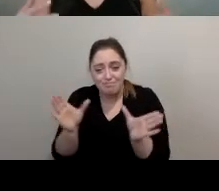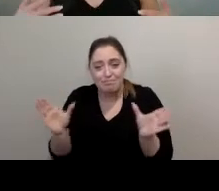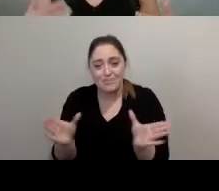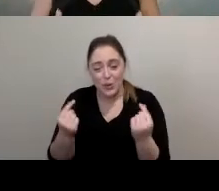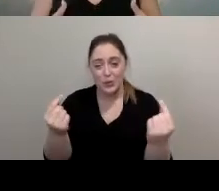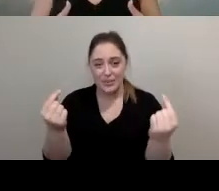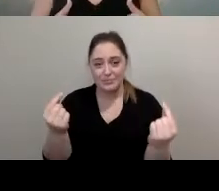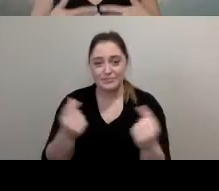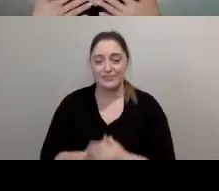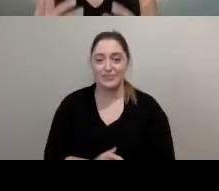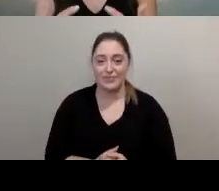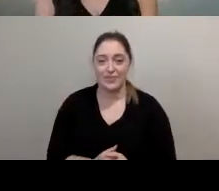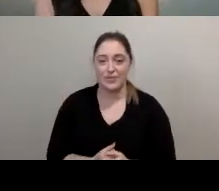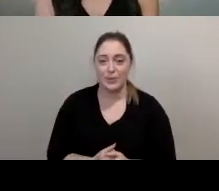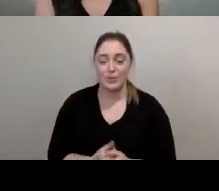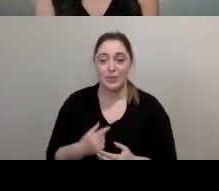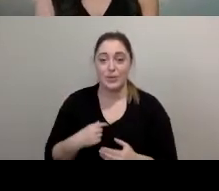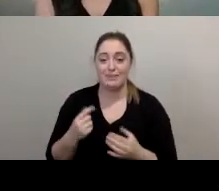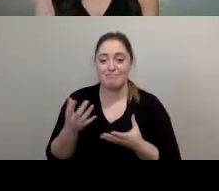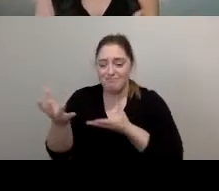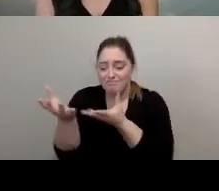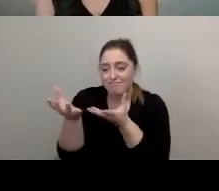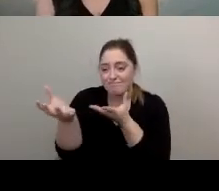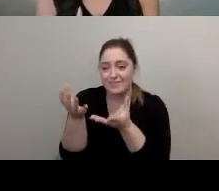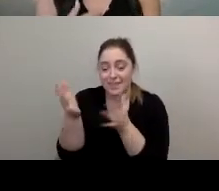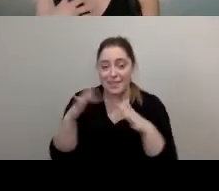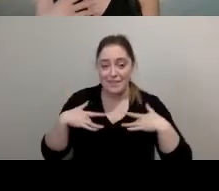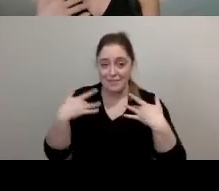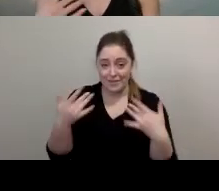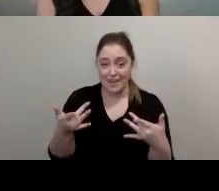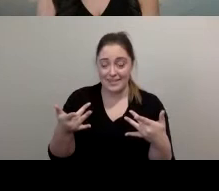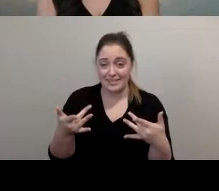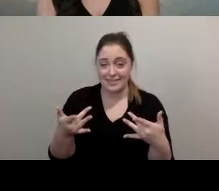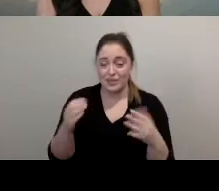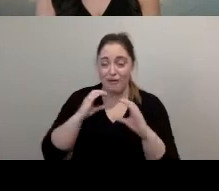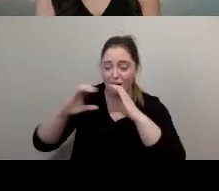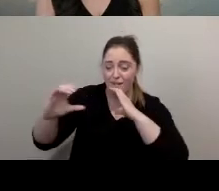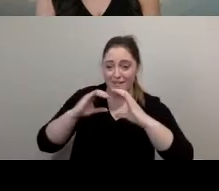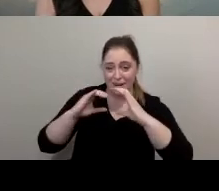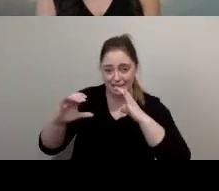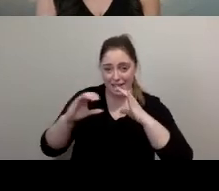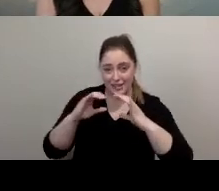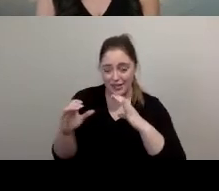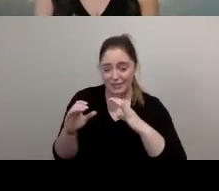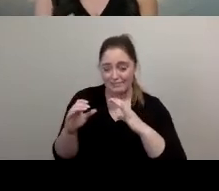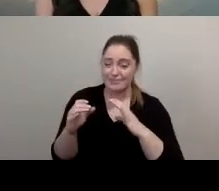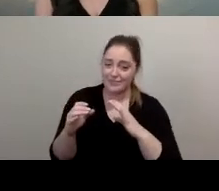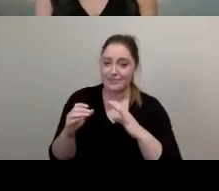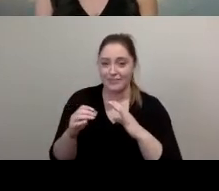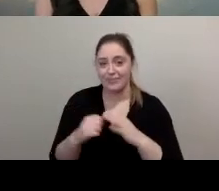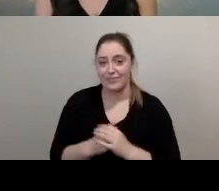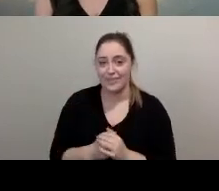when you engage in this type of event type of conversation this is where you get to